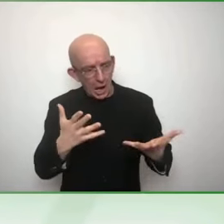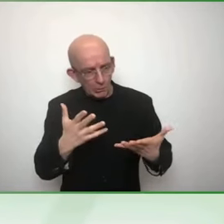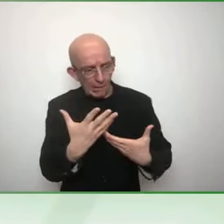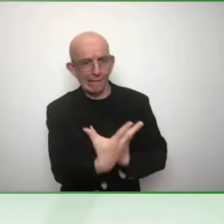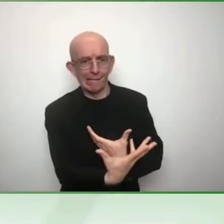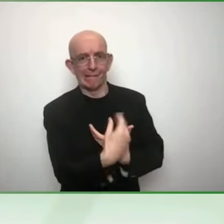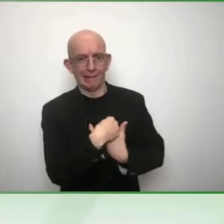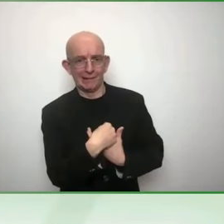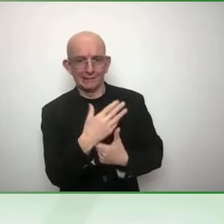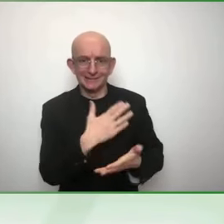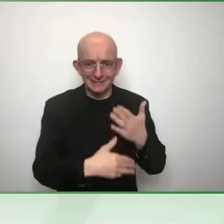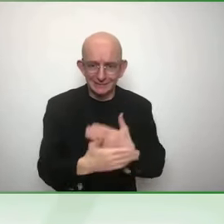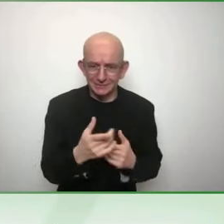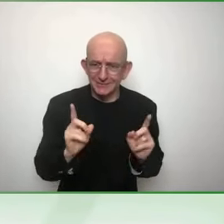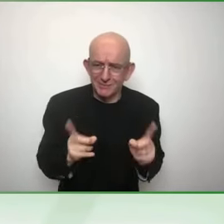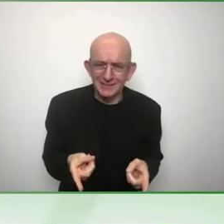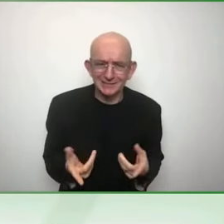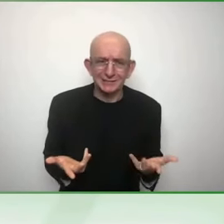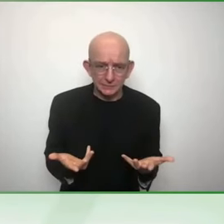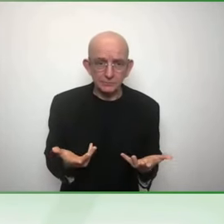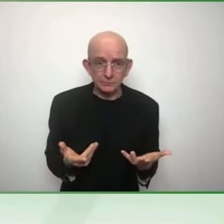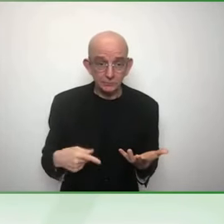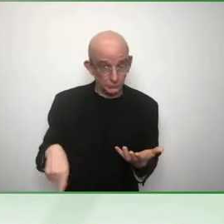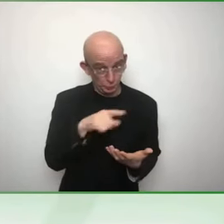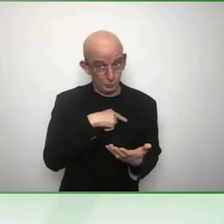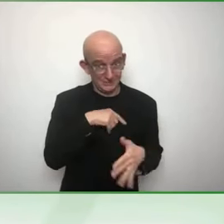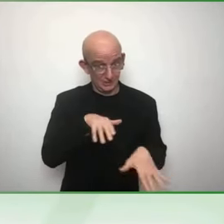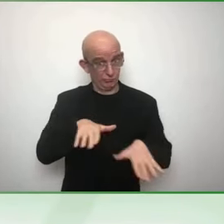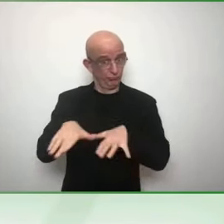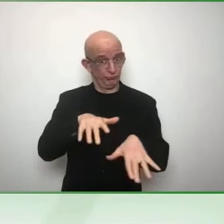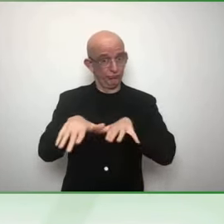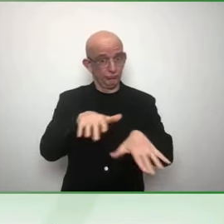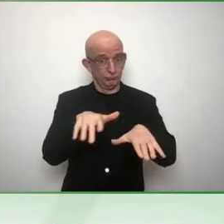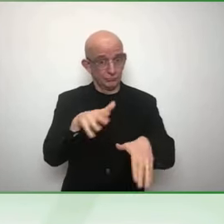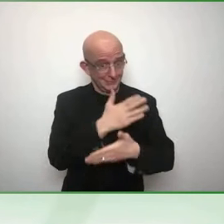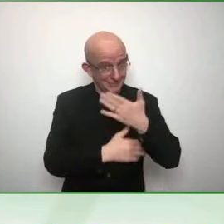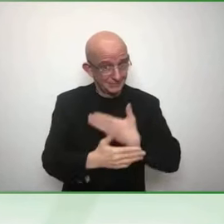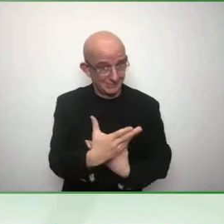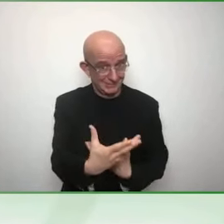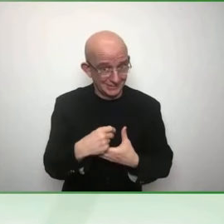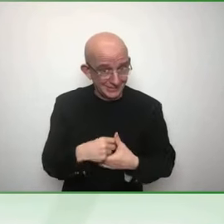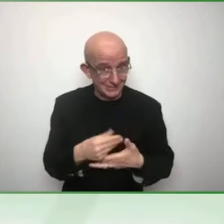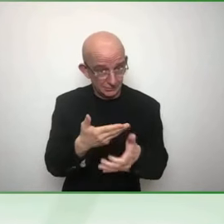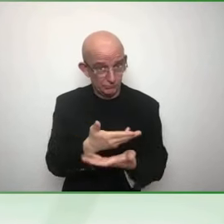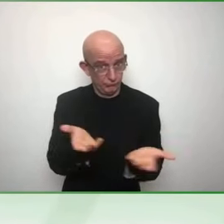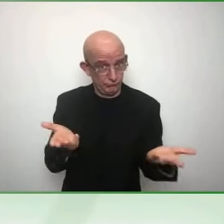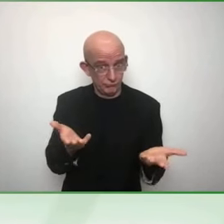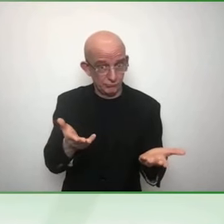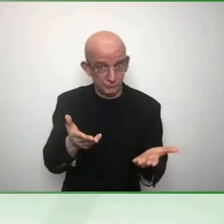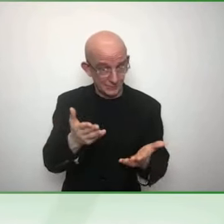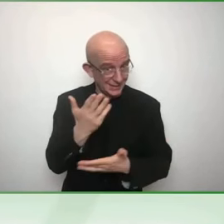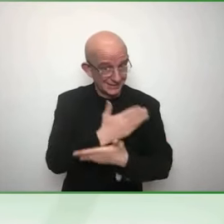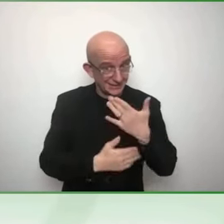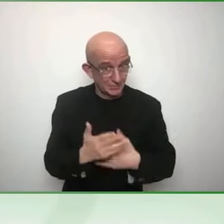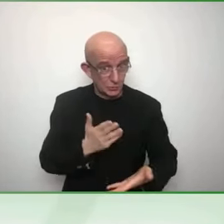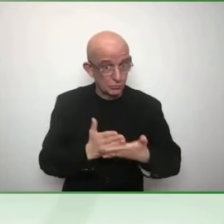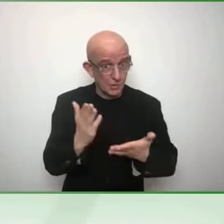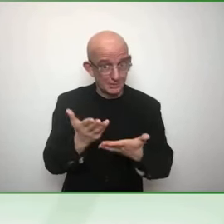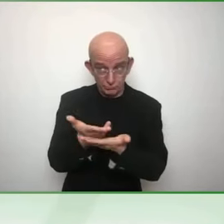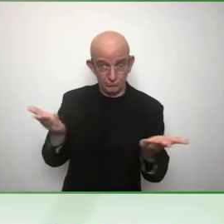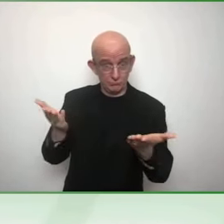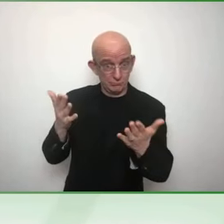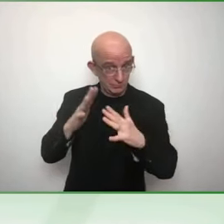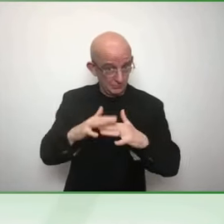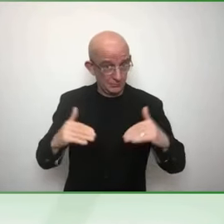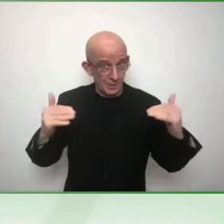sectors and CSOs, we walk the talk. We also are requested to do